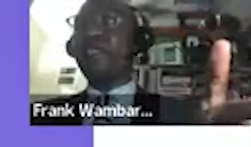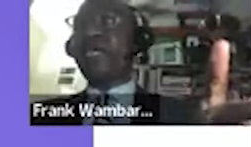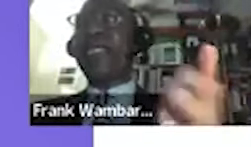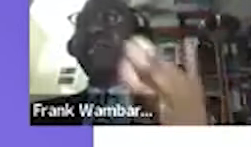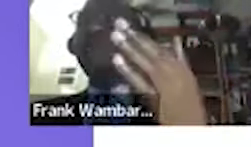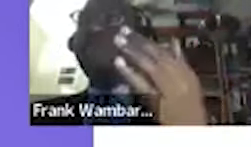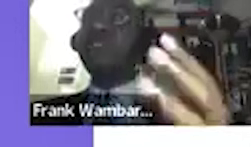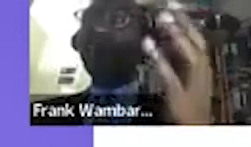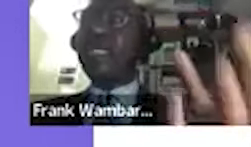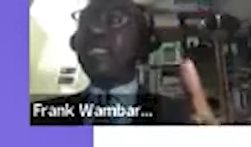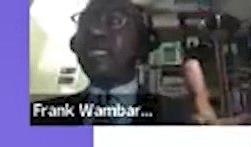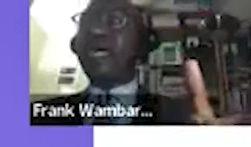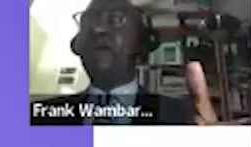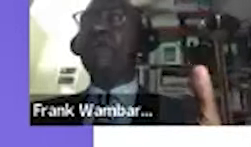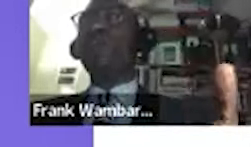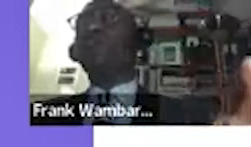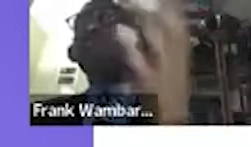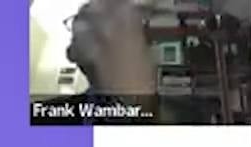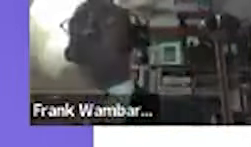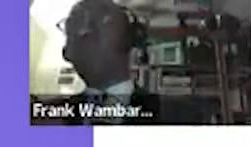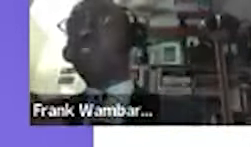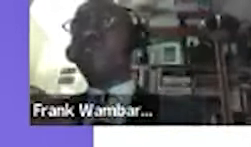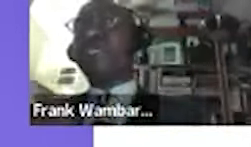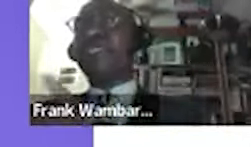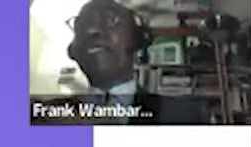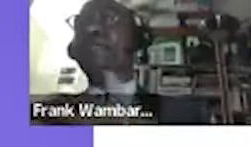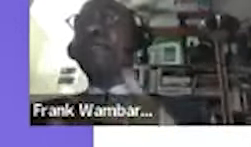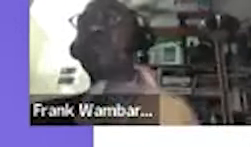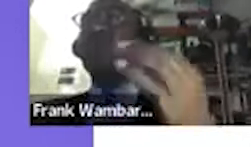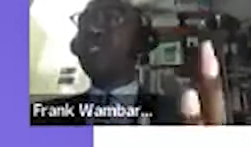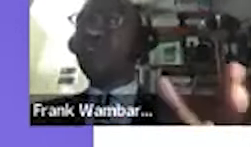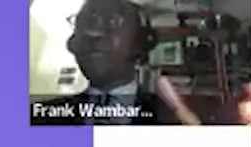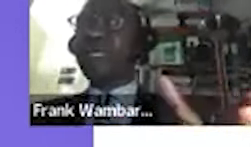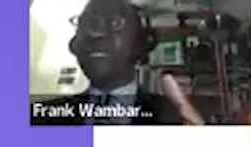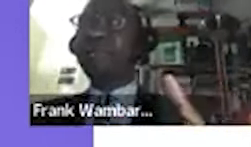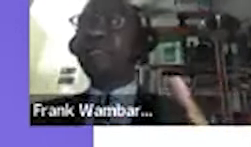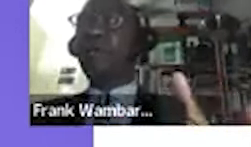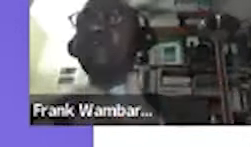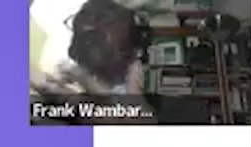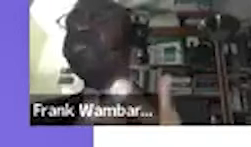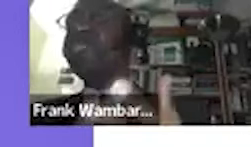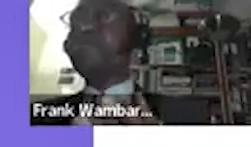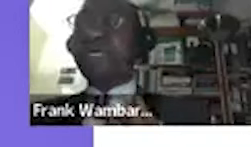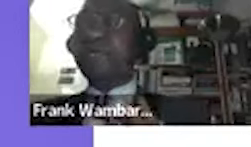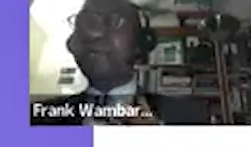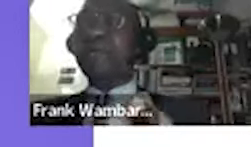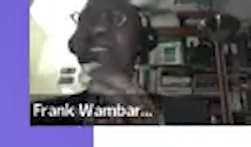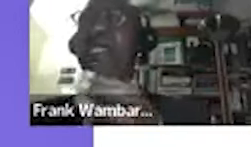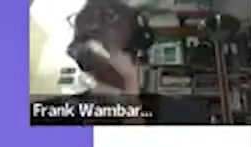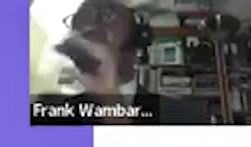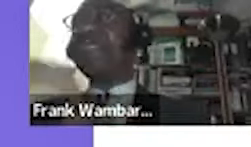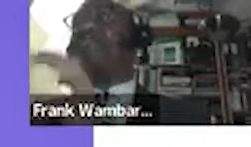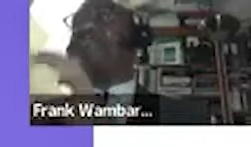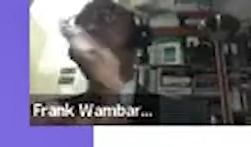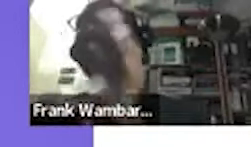can you be able to do it there or do you want to go to foreign land because you want to make money of course we need money